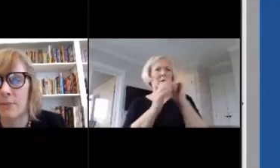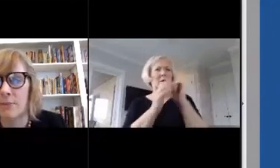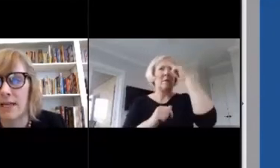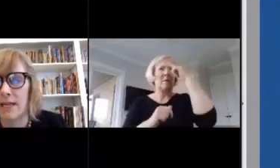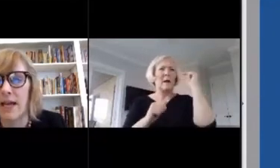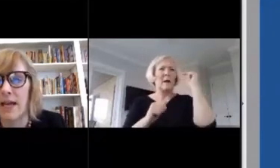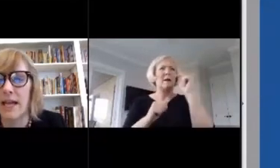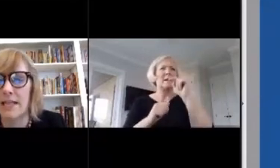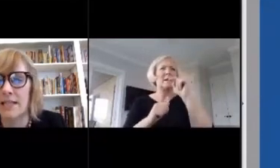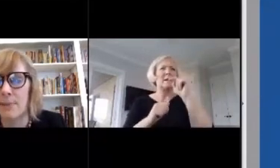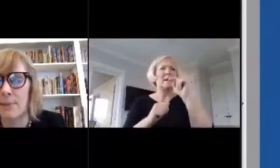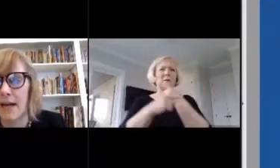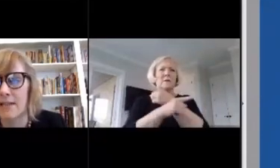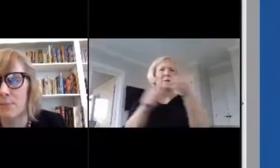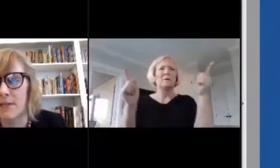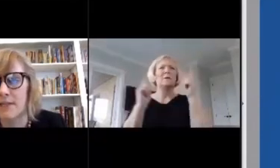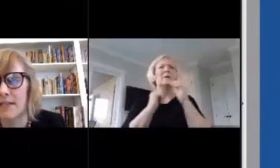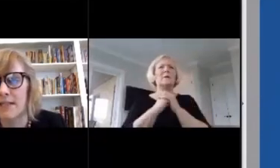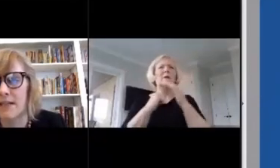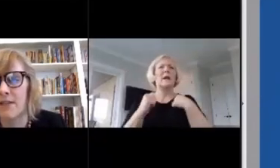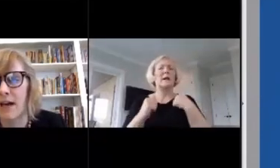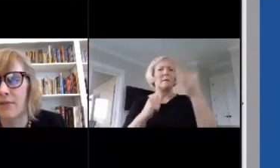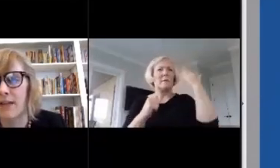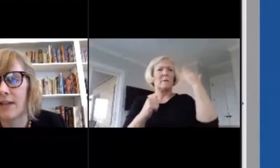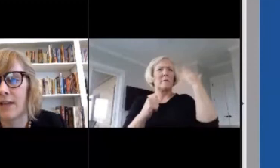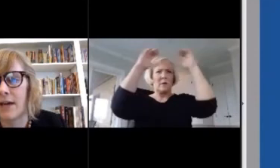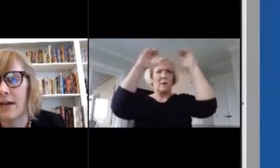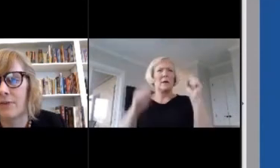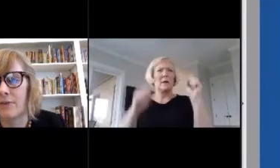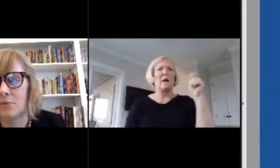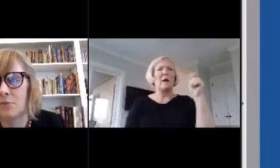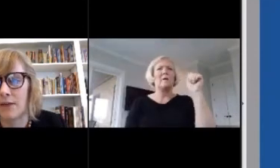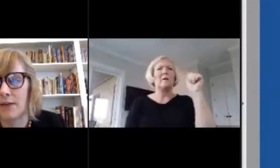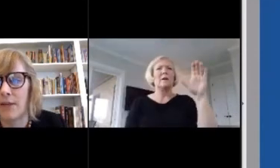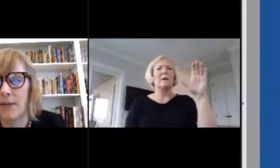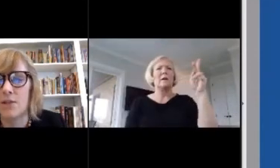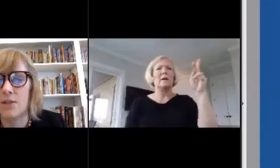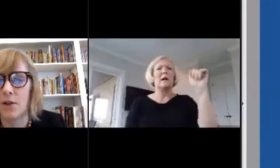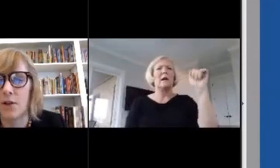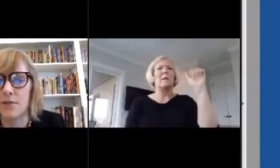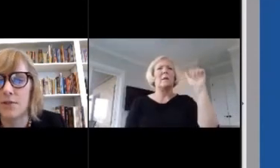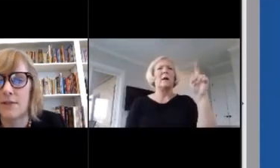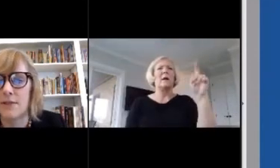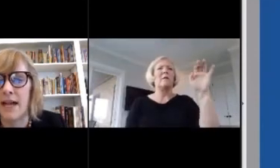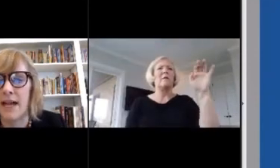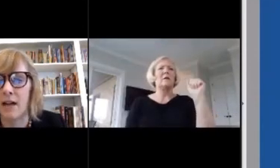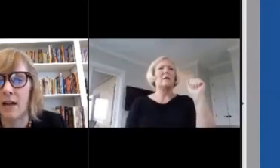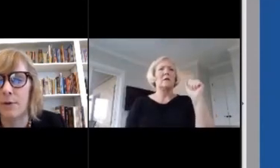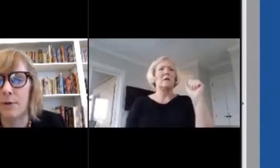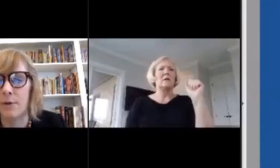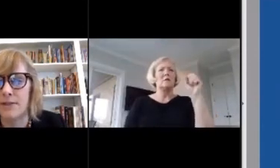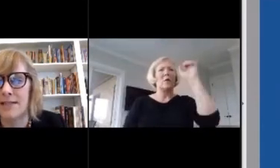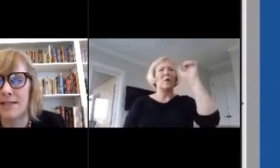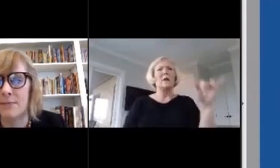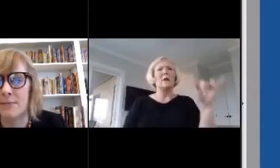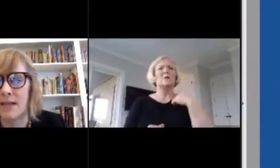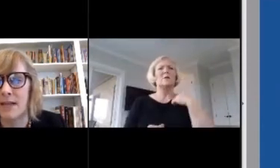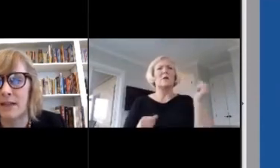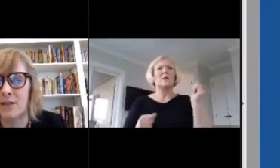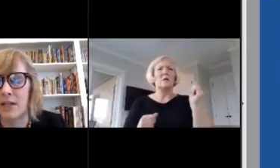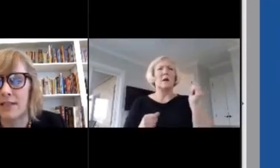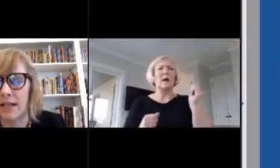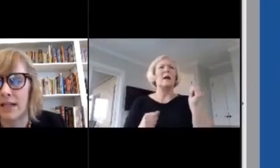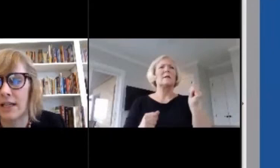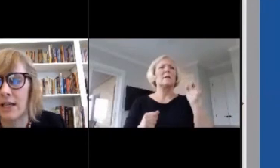Committee, and as past president of the Alpha Kappa Alpha Sorority. She also serves as an ad hoc professor at Simmons College